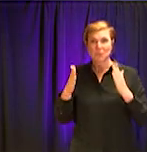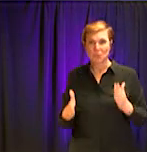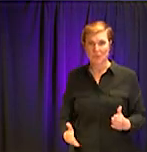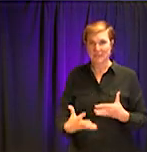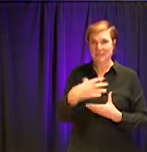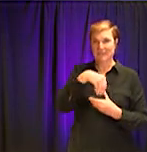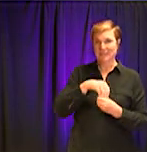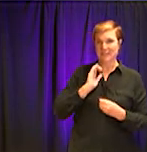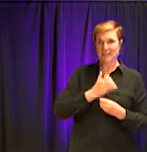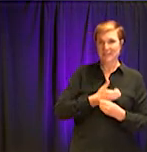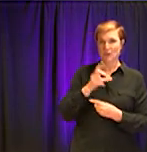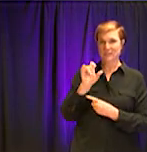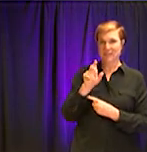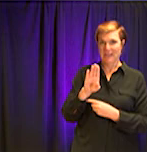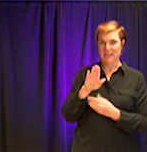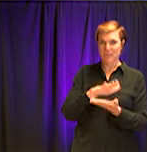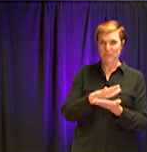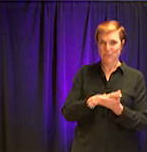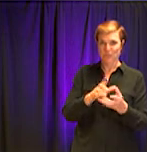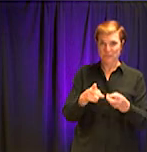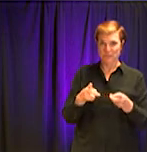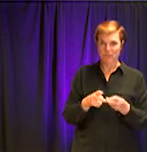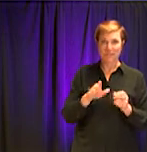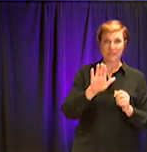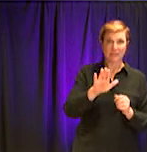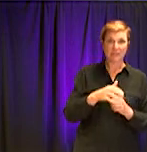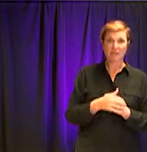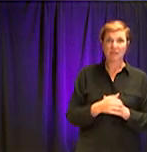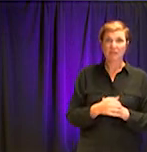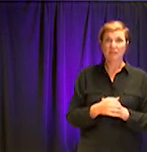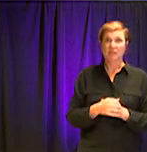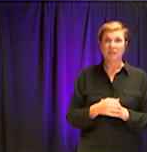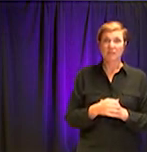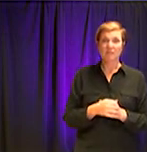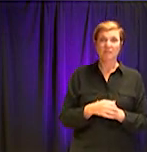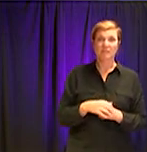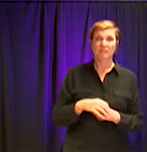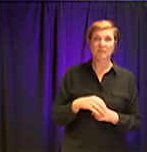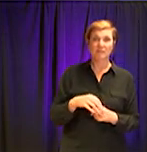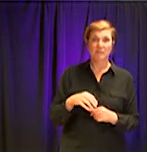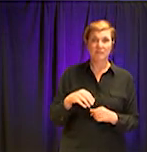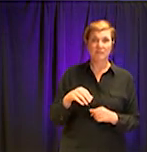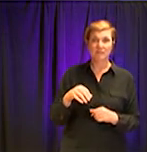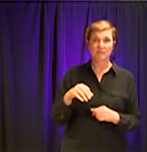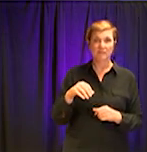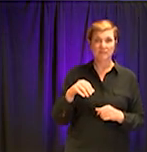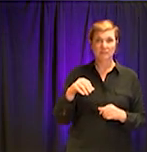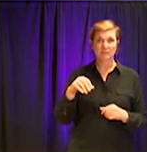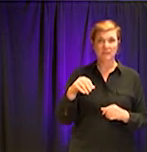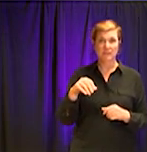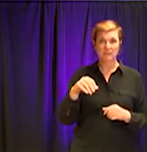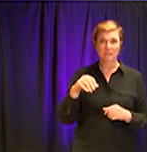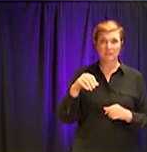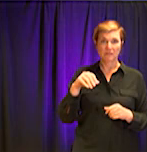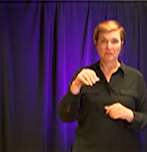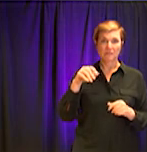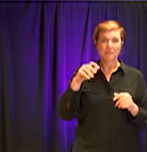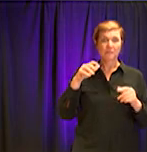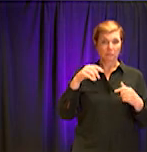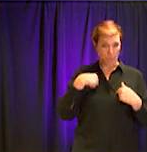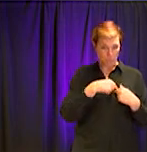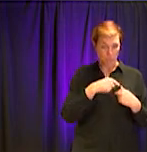And while we do not have the opportunity to call our people first responders, there are some on-site